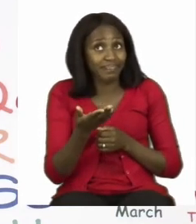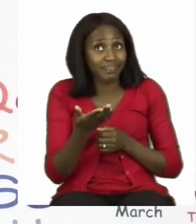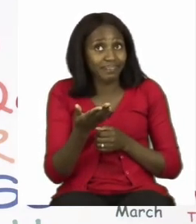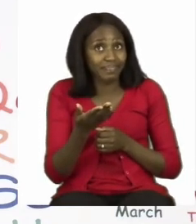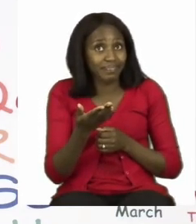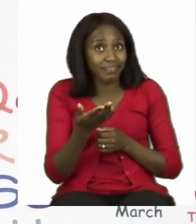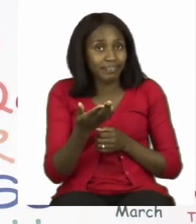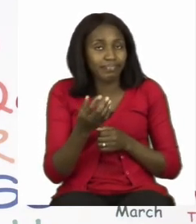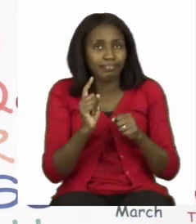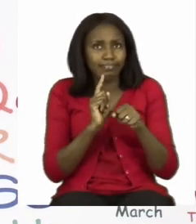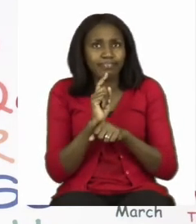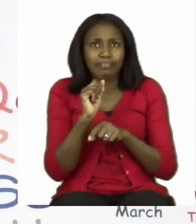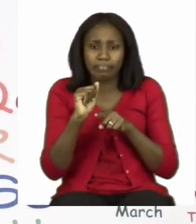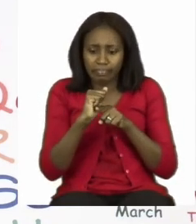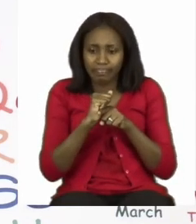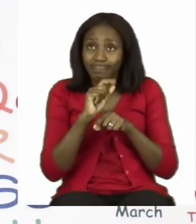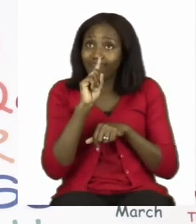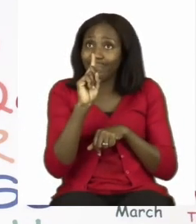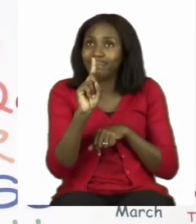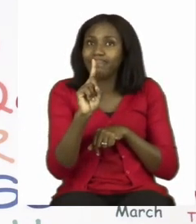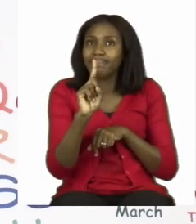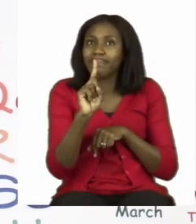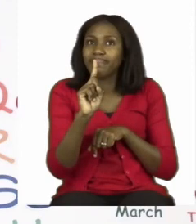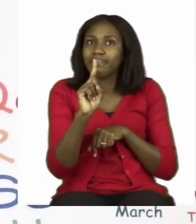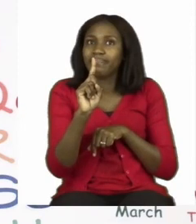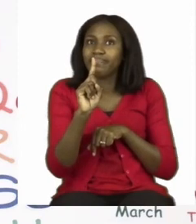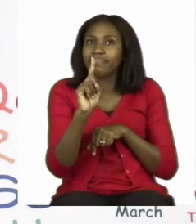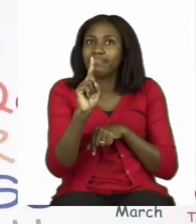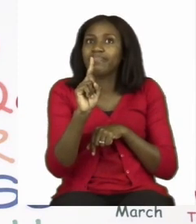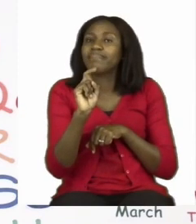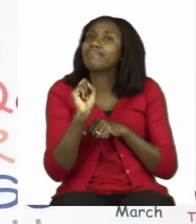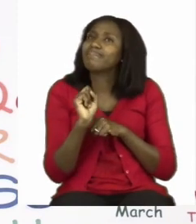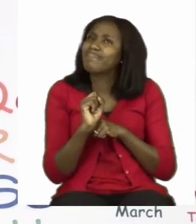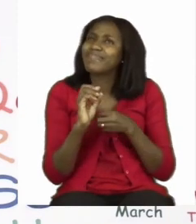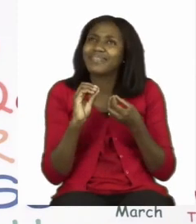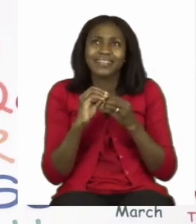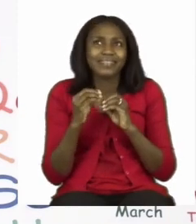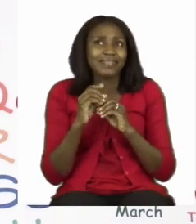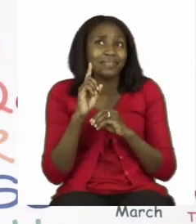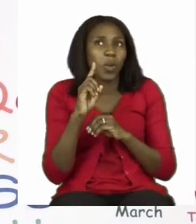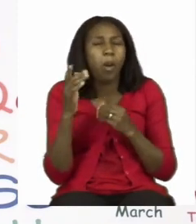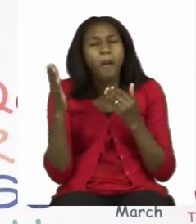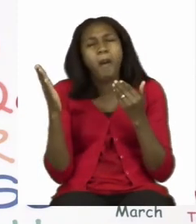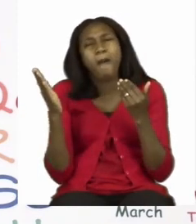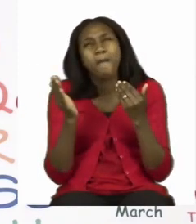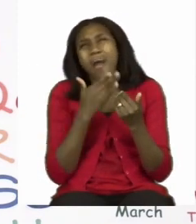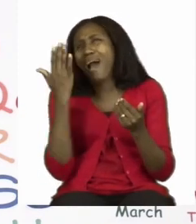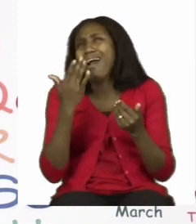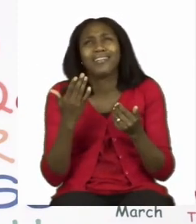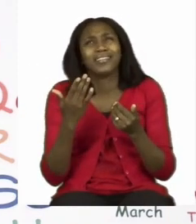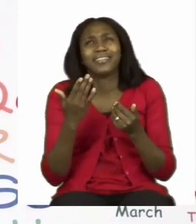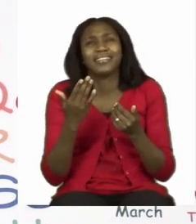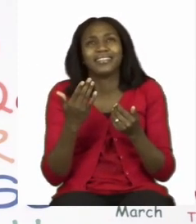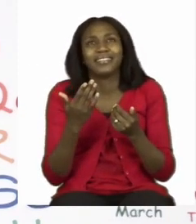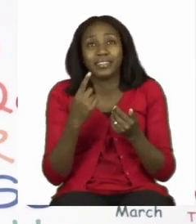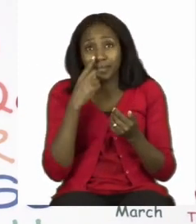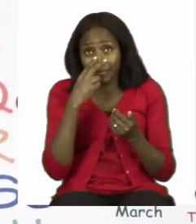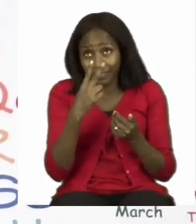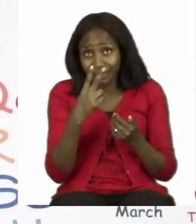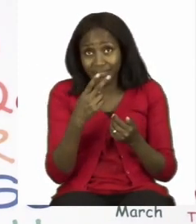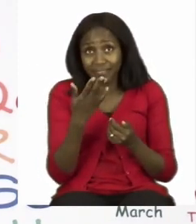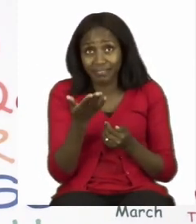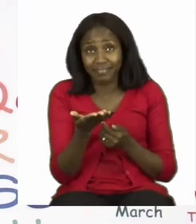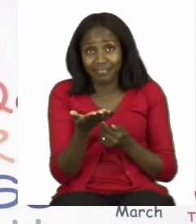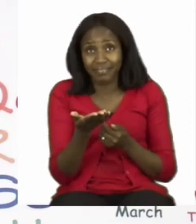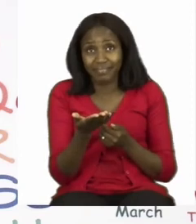to start with the number one. Now, the number one is very easy to do. We start at the top line and we go